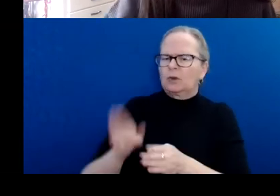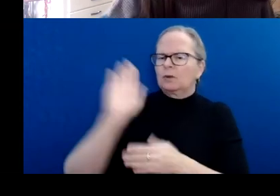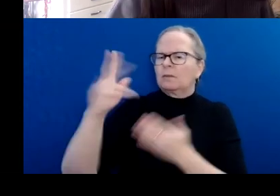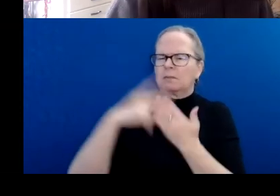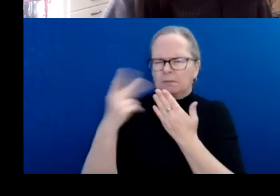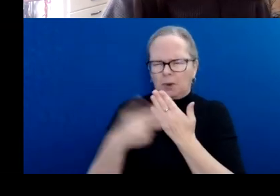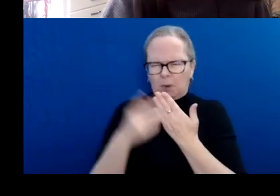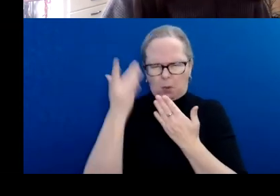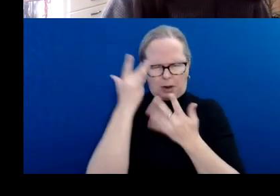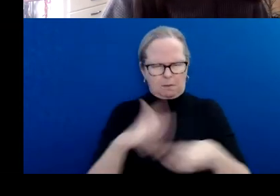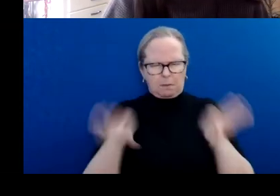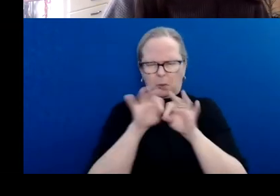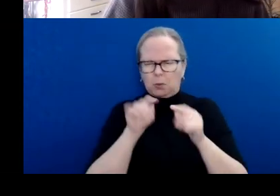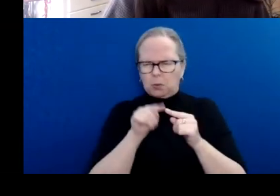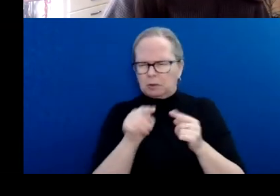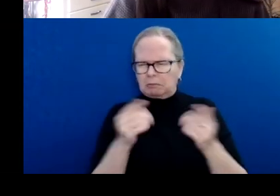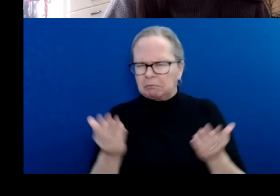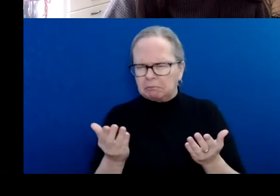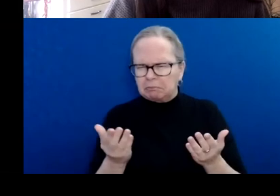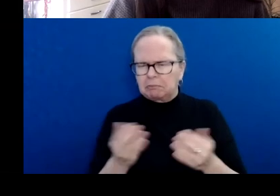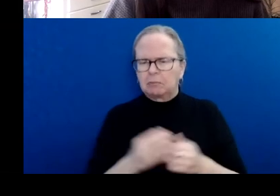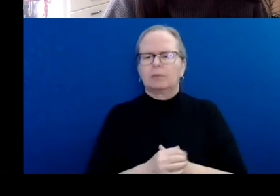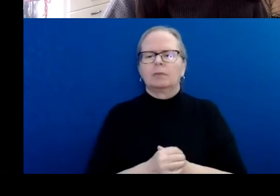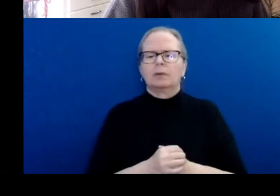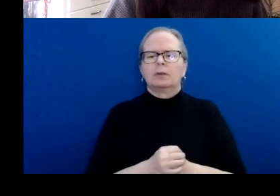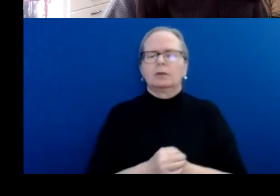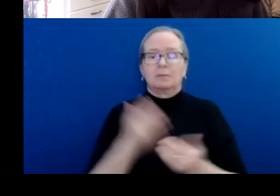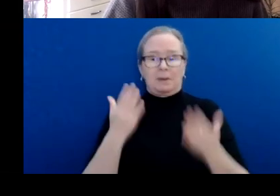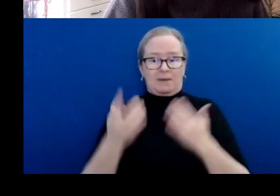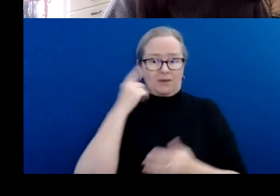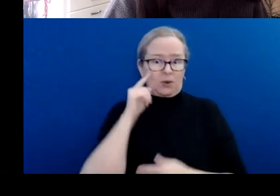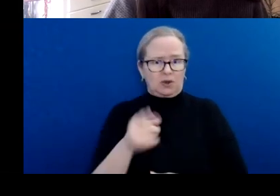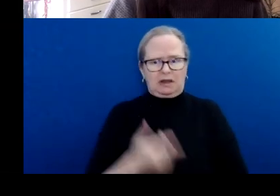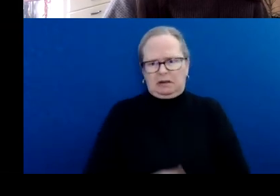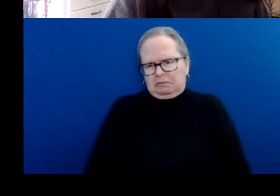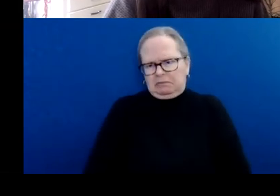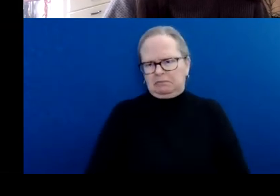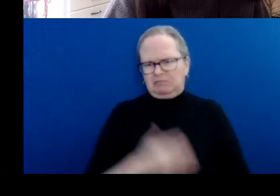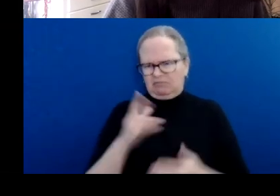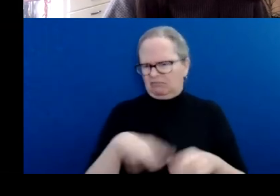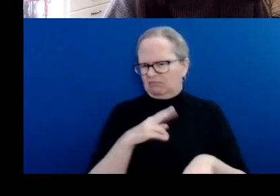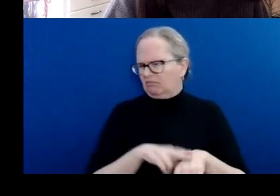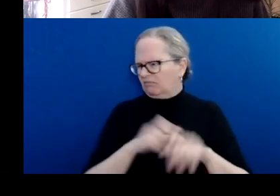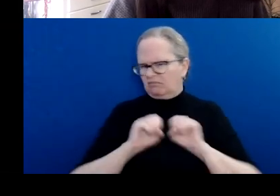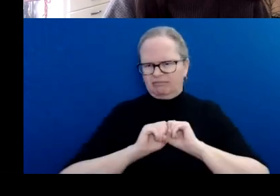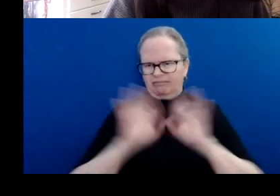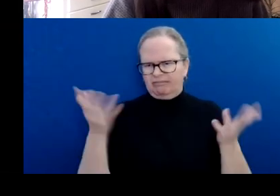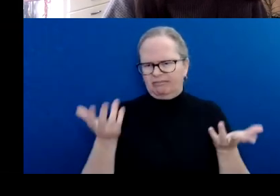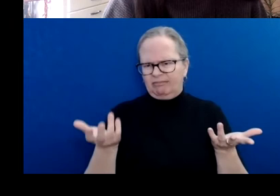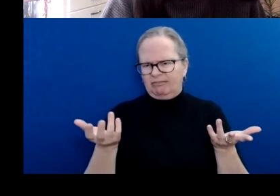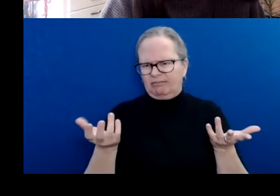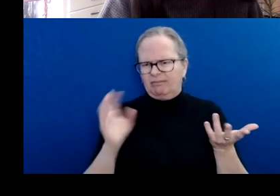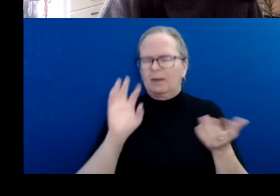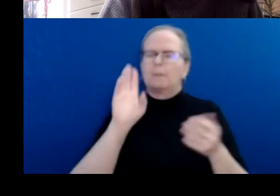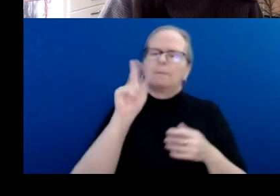While it might seem obvious to you, it can be helpful to share some context around your decision making and thought process to